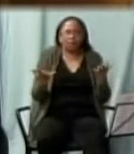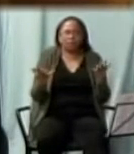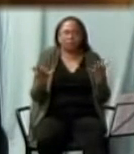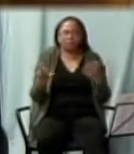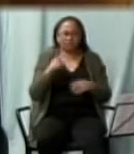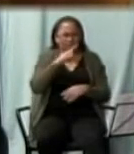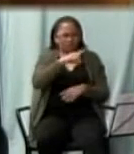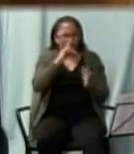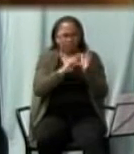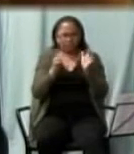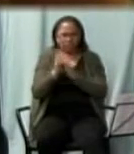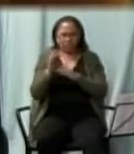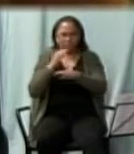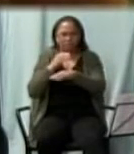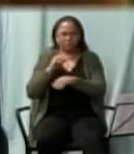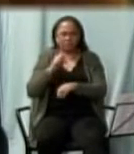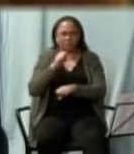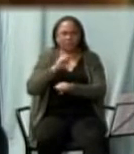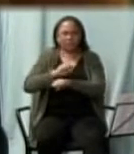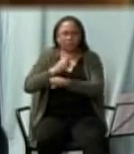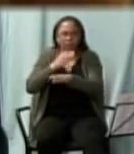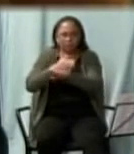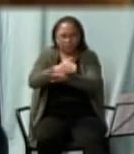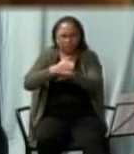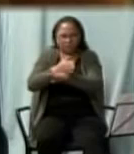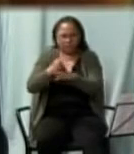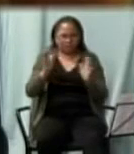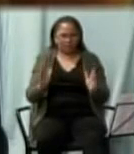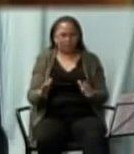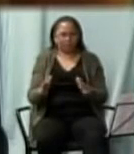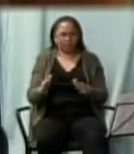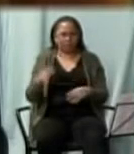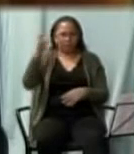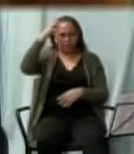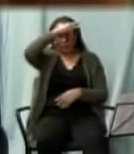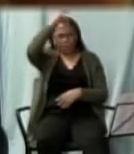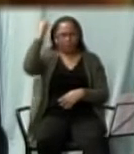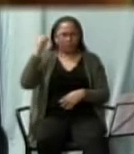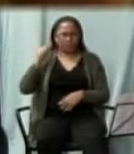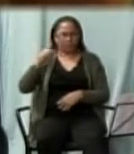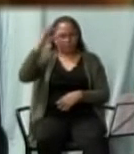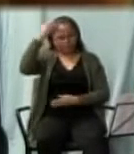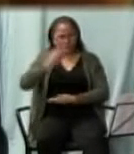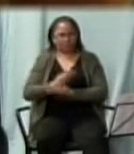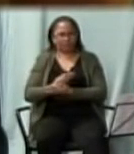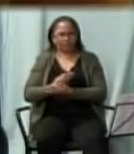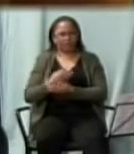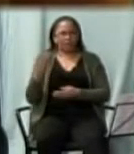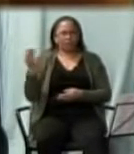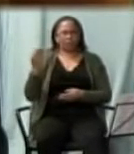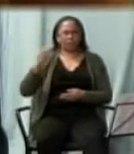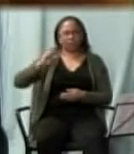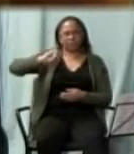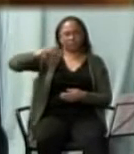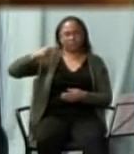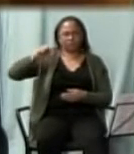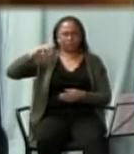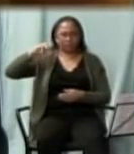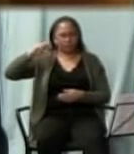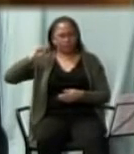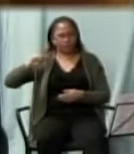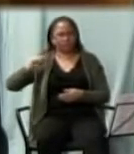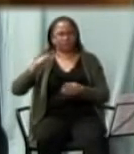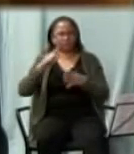is the carpenter, surely, the son of Mary, the brother of James and Josette and Jude and